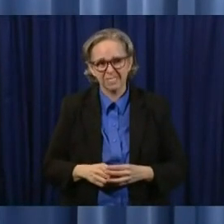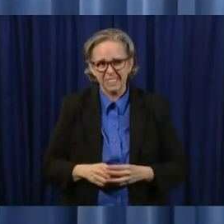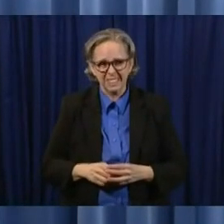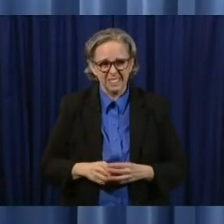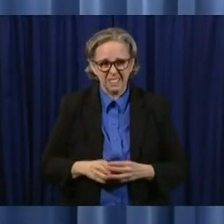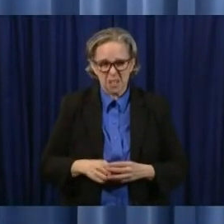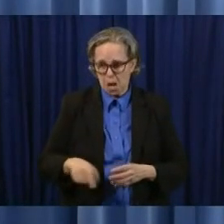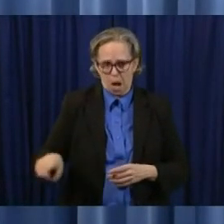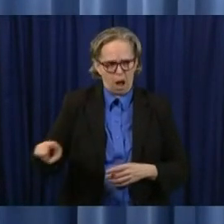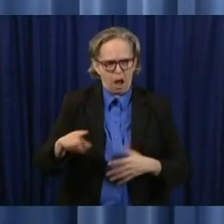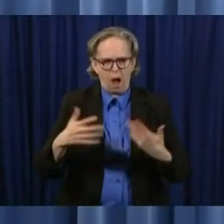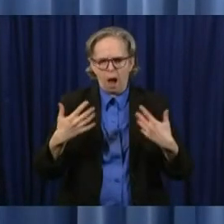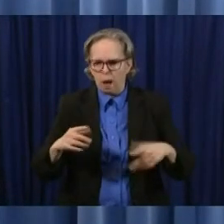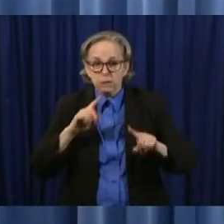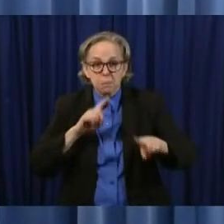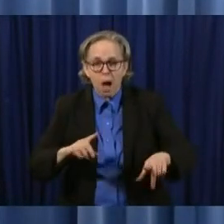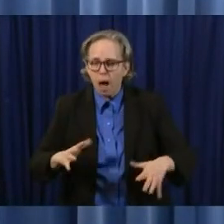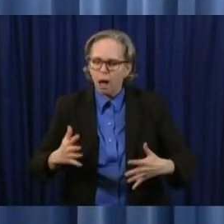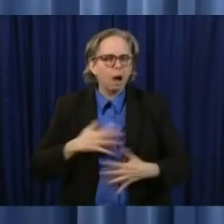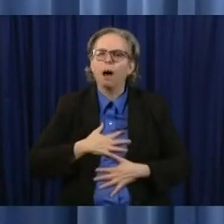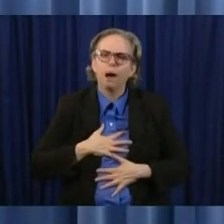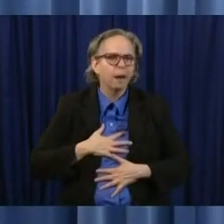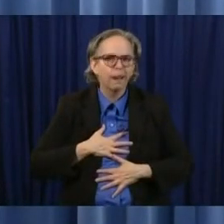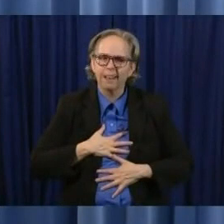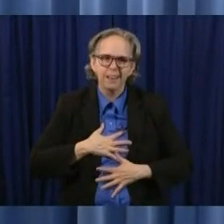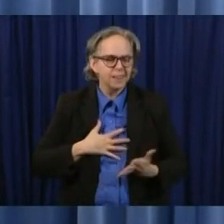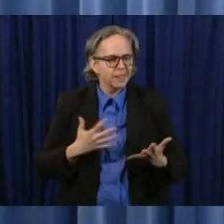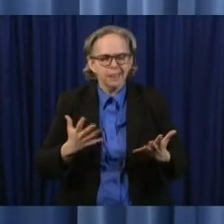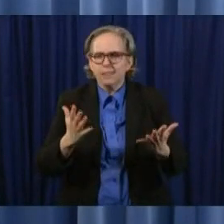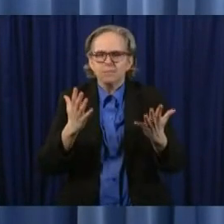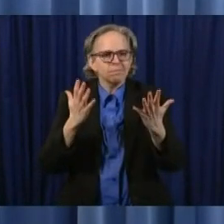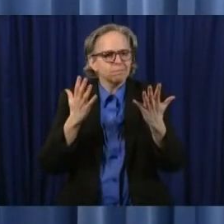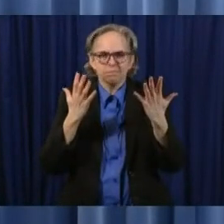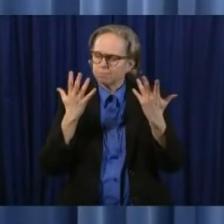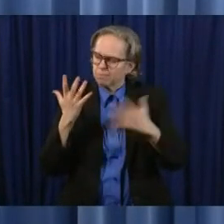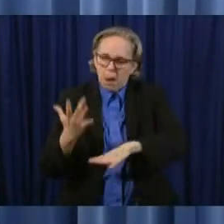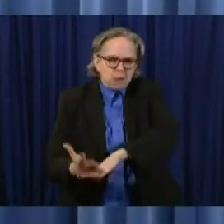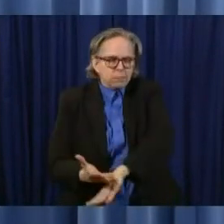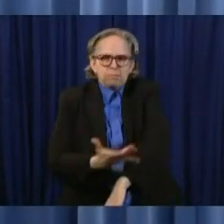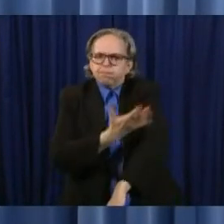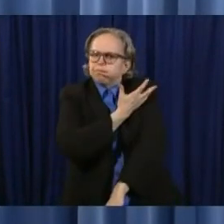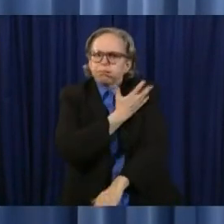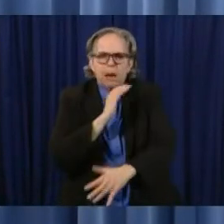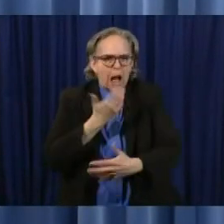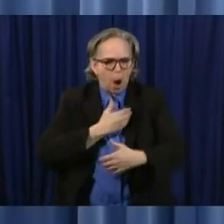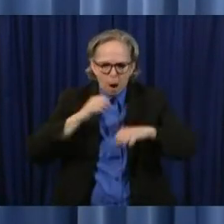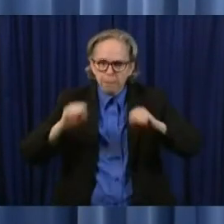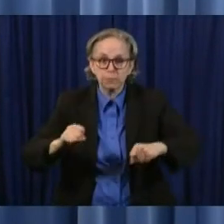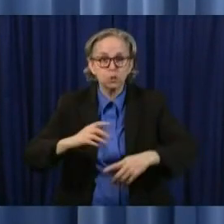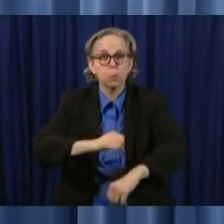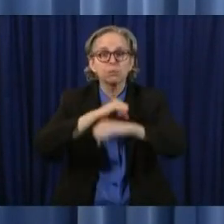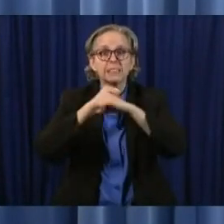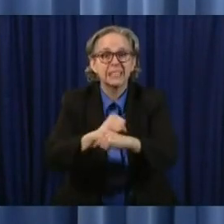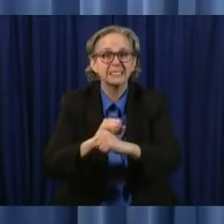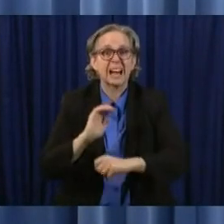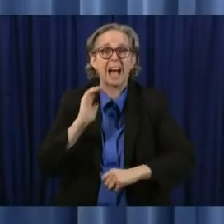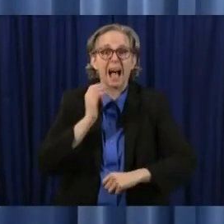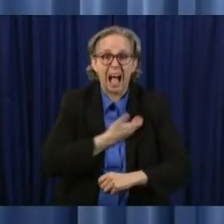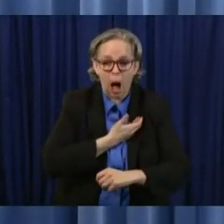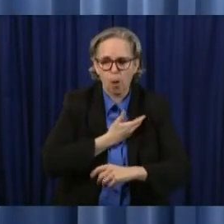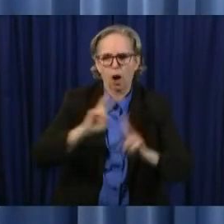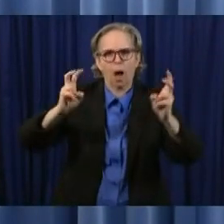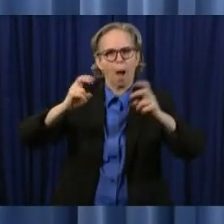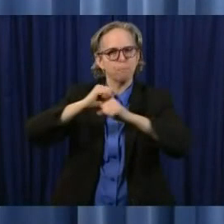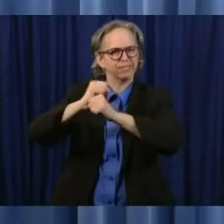really strengthened our ability to protect our protectors and so I want to thank all the companies